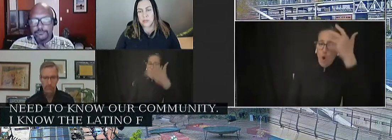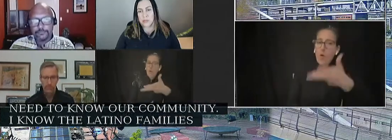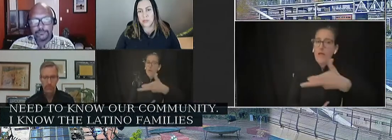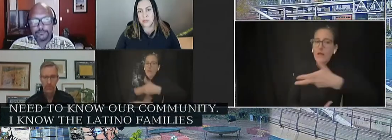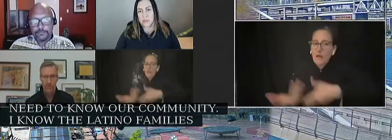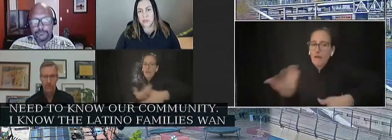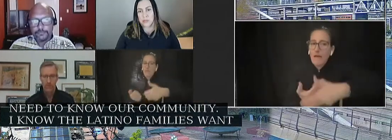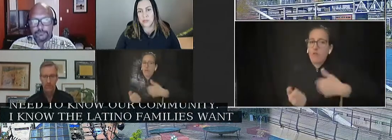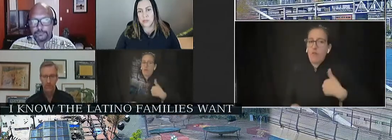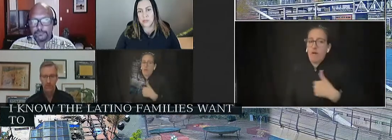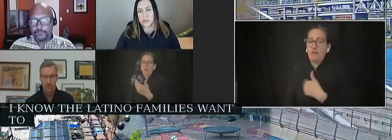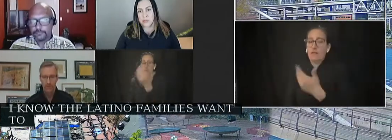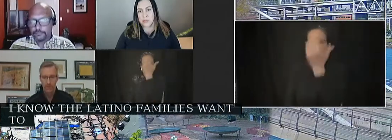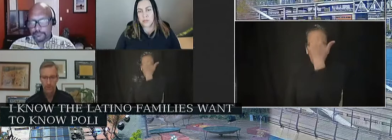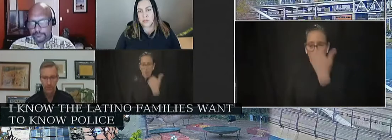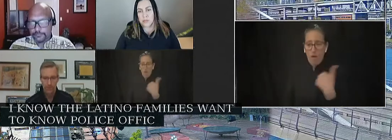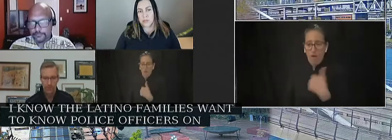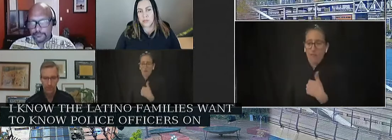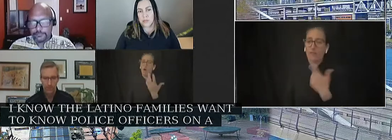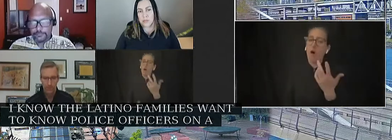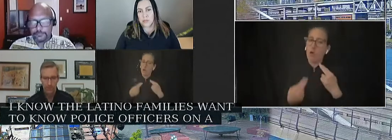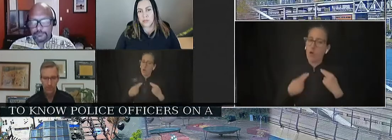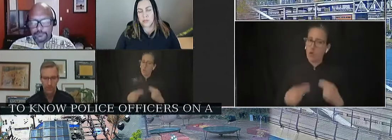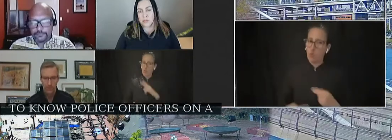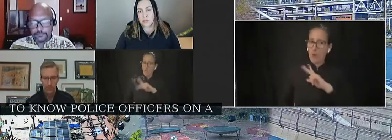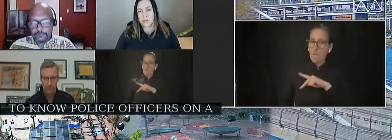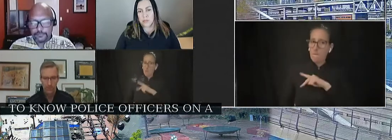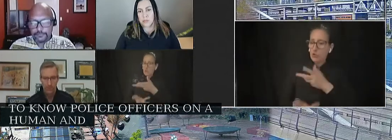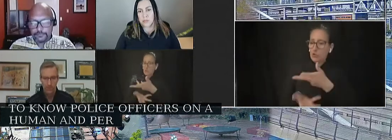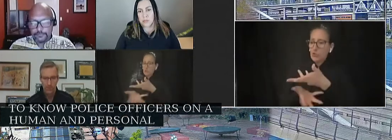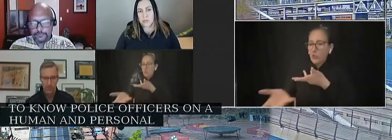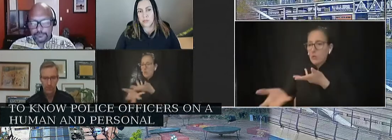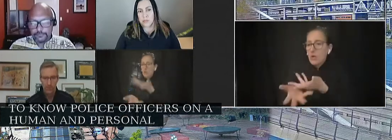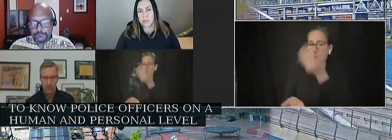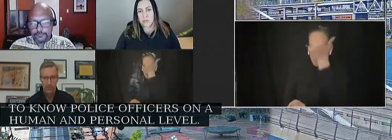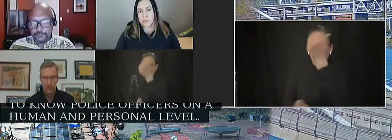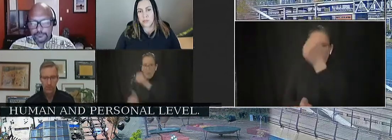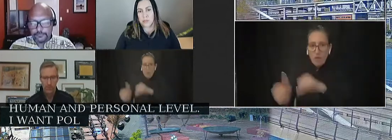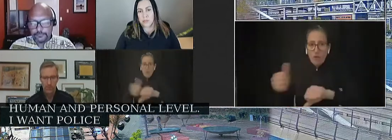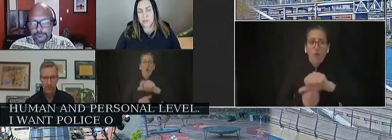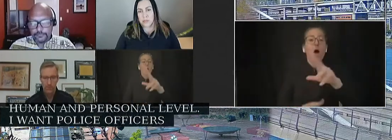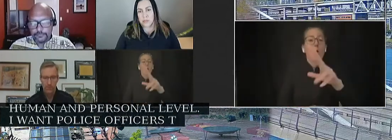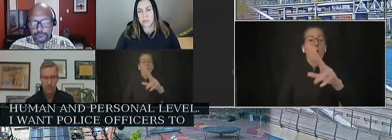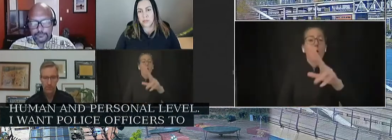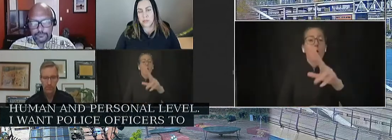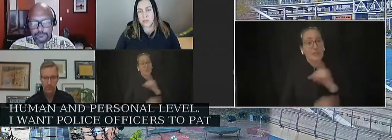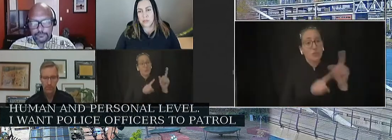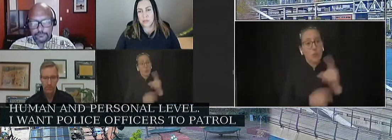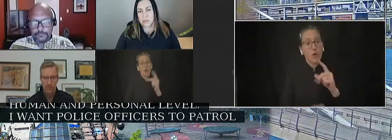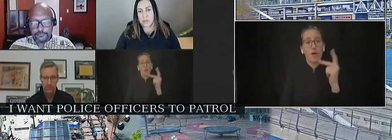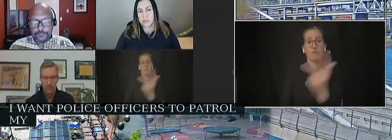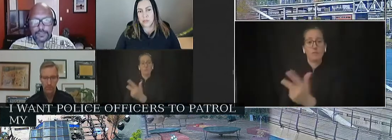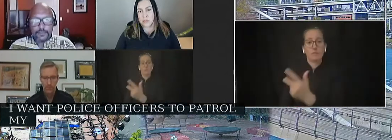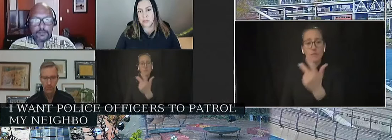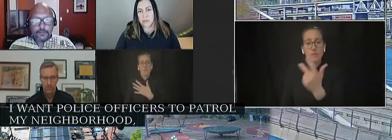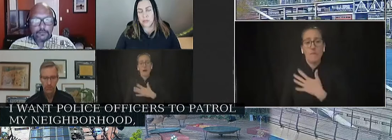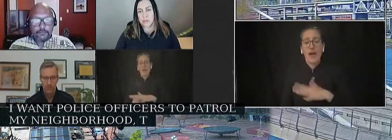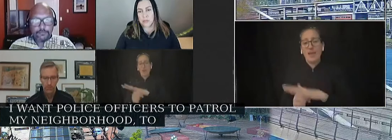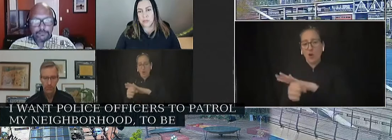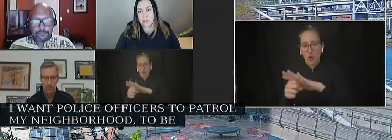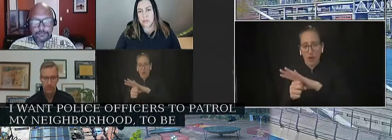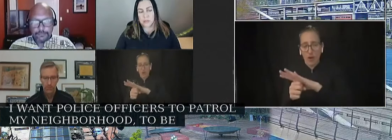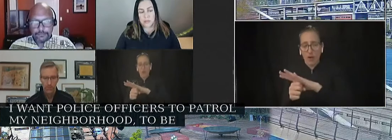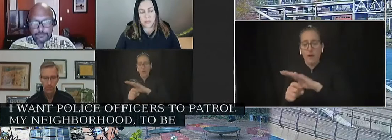on a human and personal level. I want police officers to patrol my neighborhood, to be district officers, to